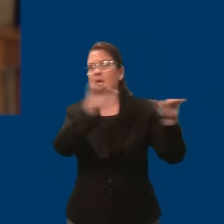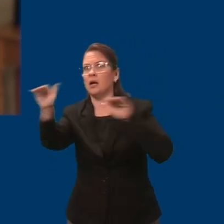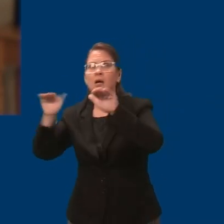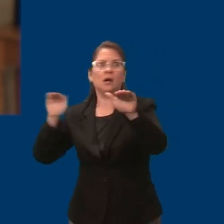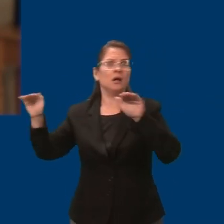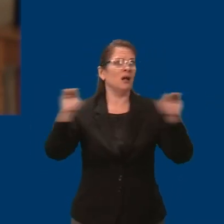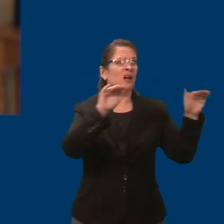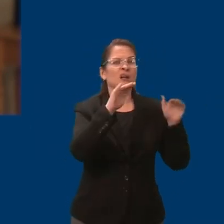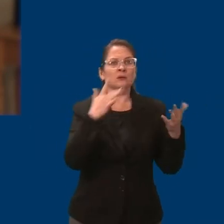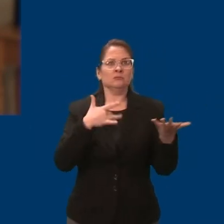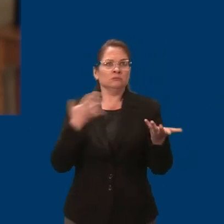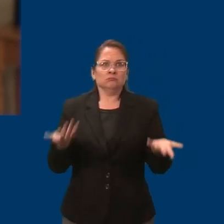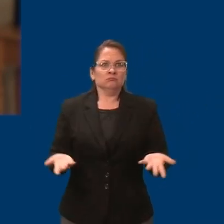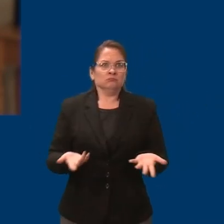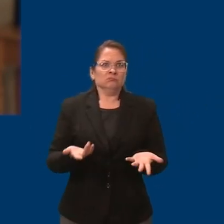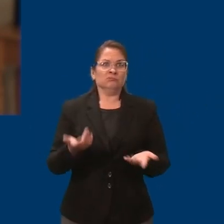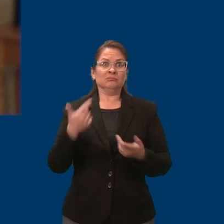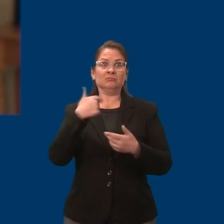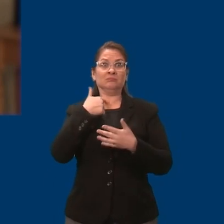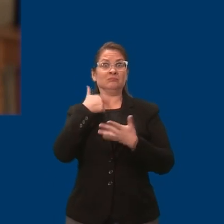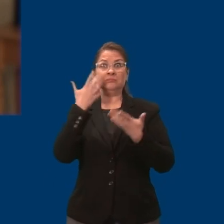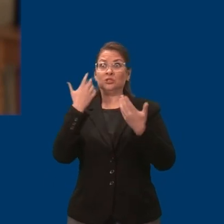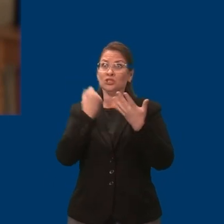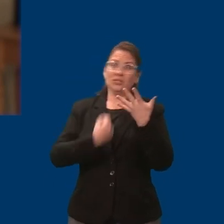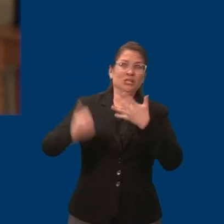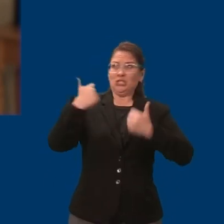survival has become our primary task.